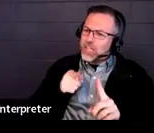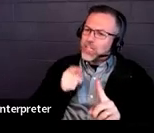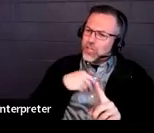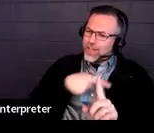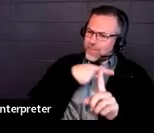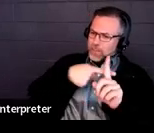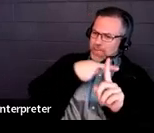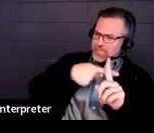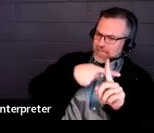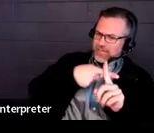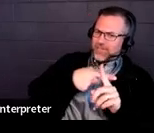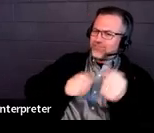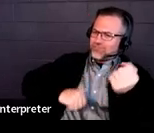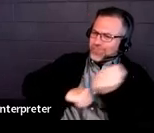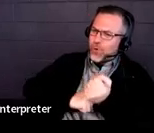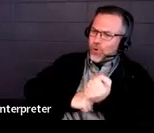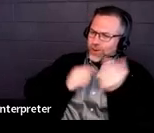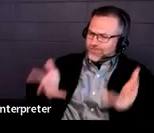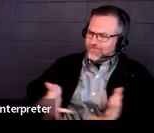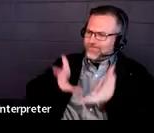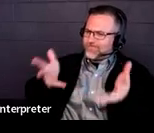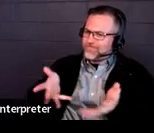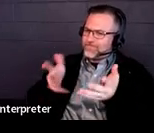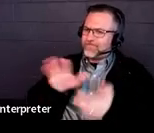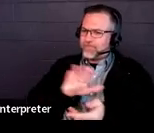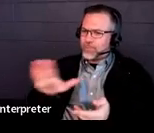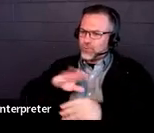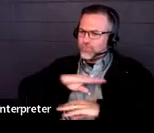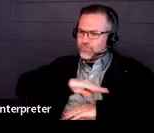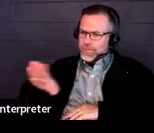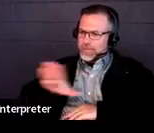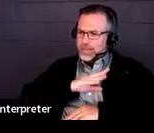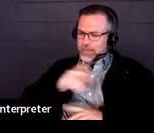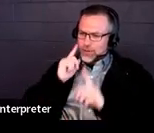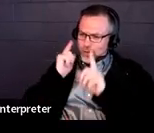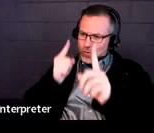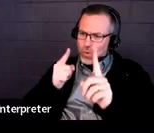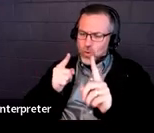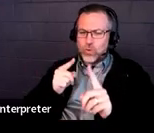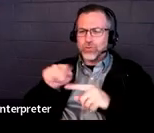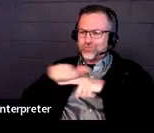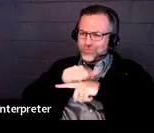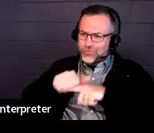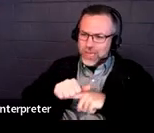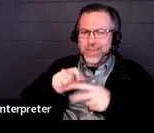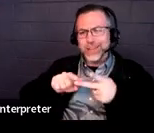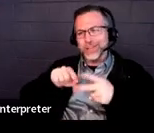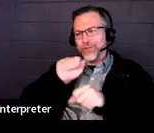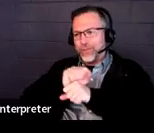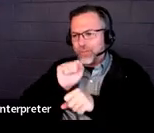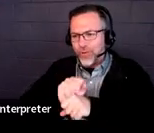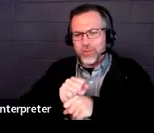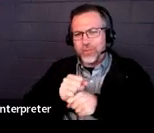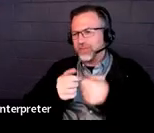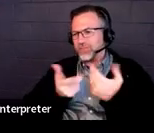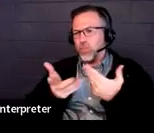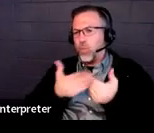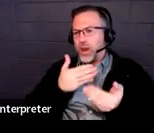goals. This would be around their education, training, or employment going forward after